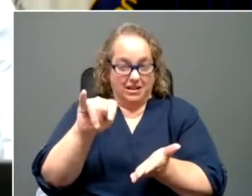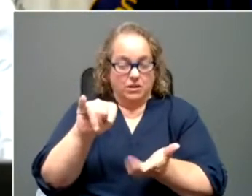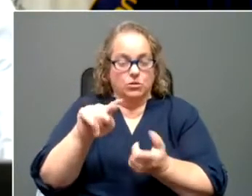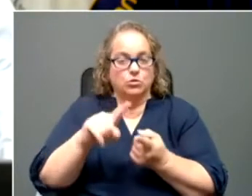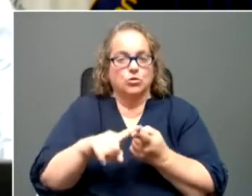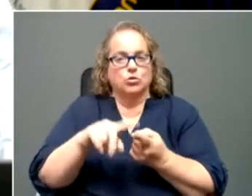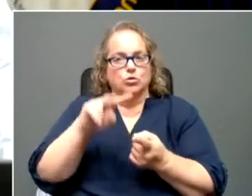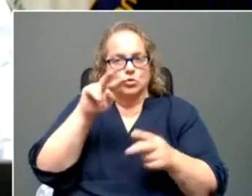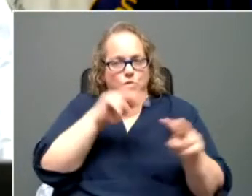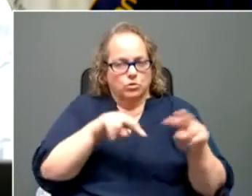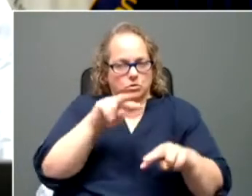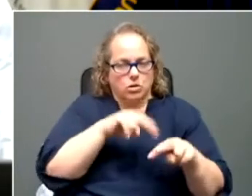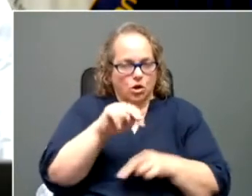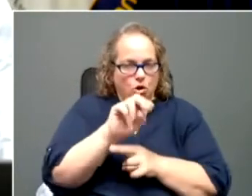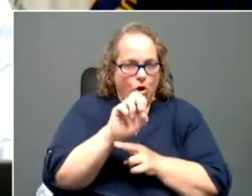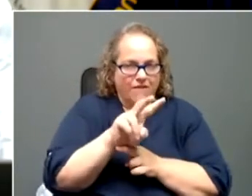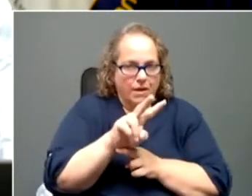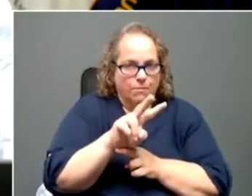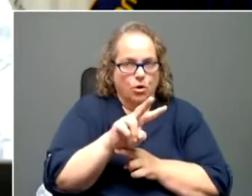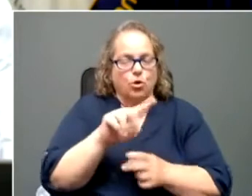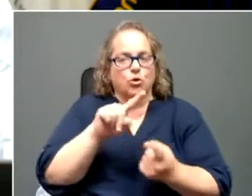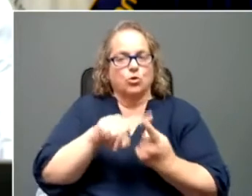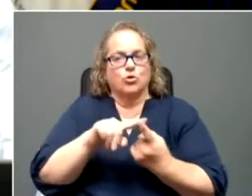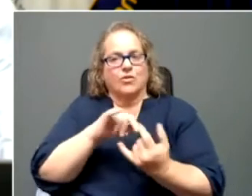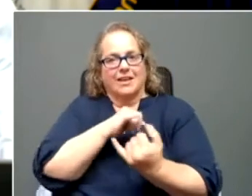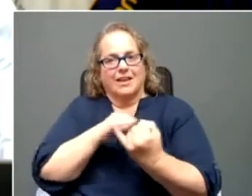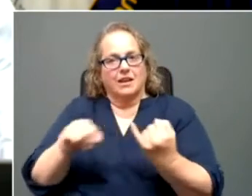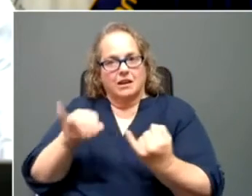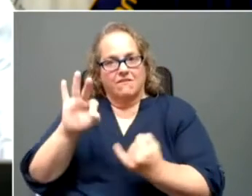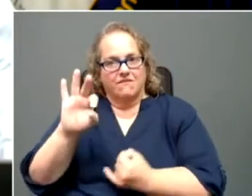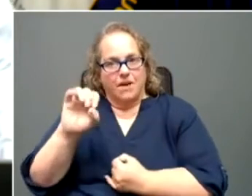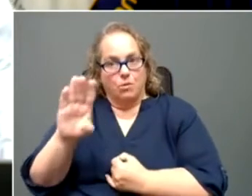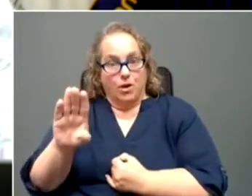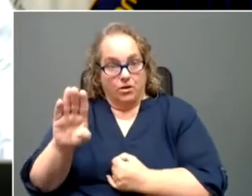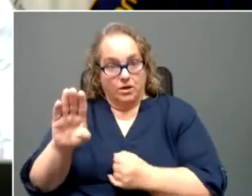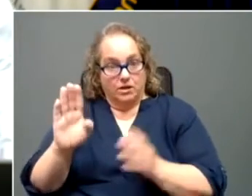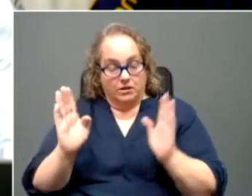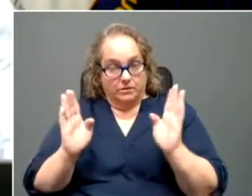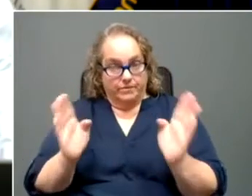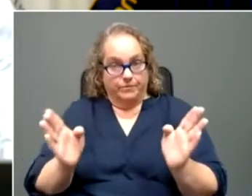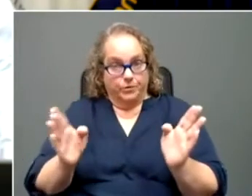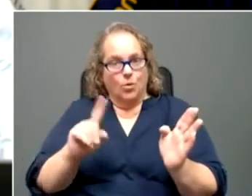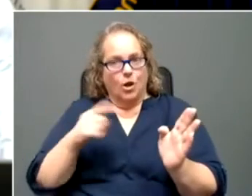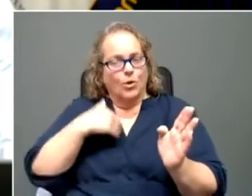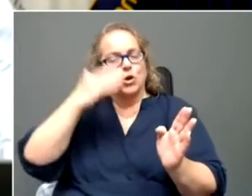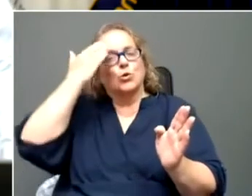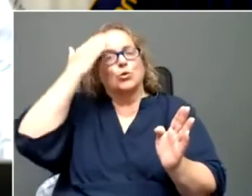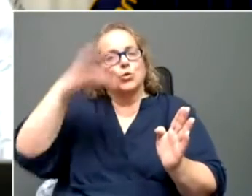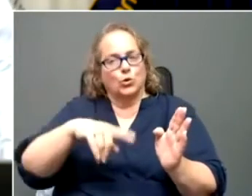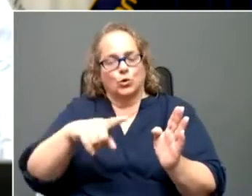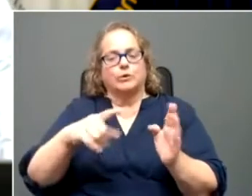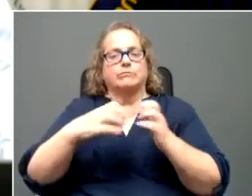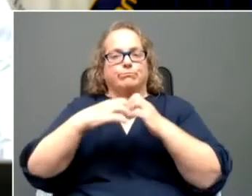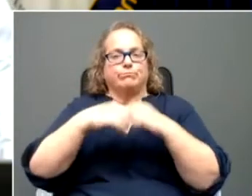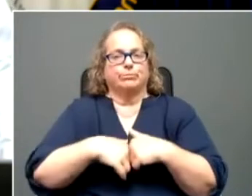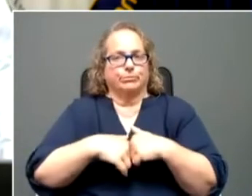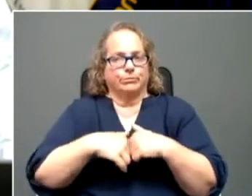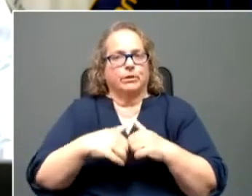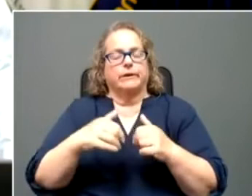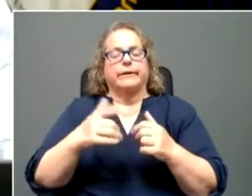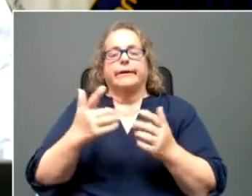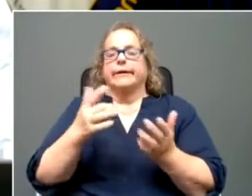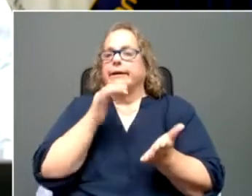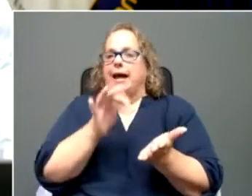November, uh, through the end of February, uh, where we knew, uh, there were significant loss of life,